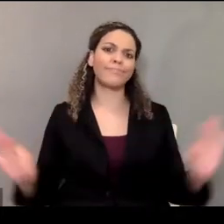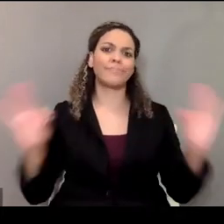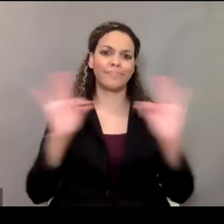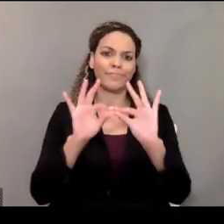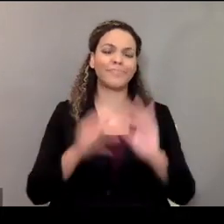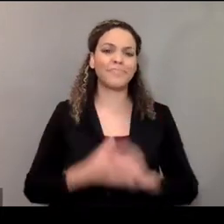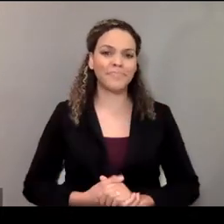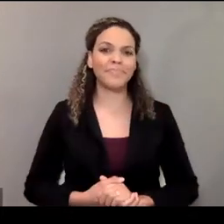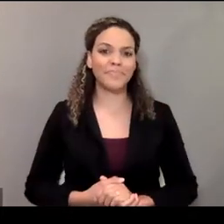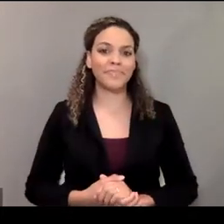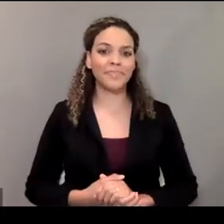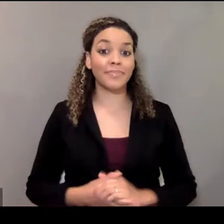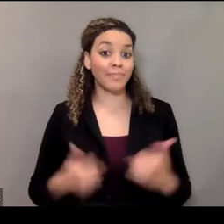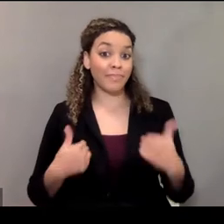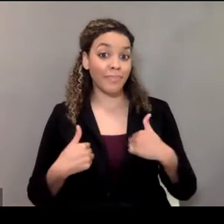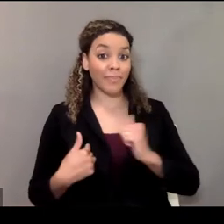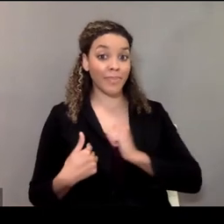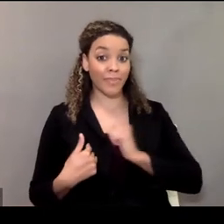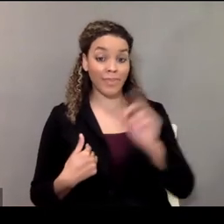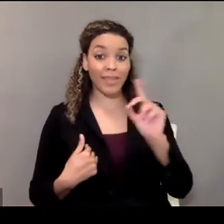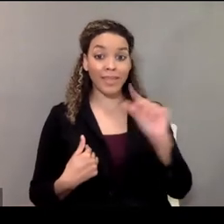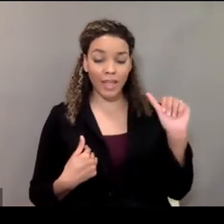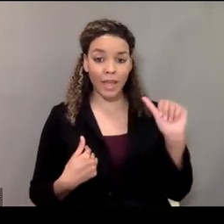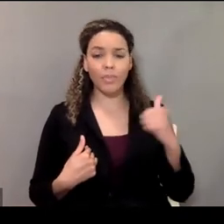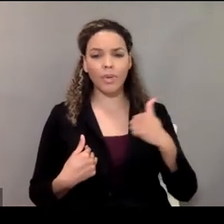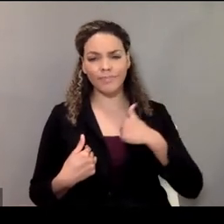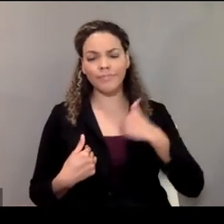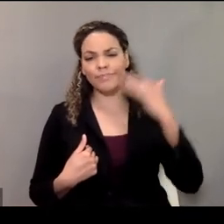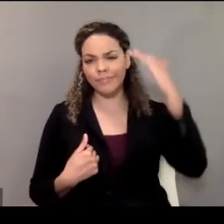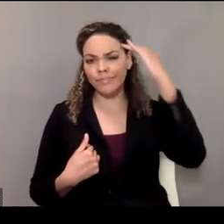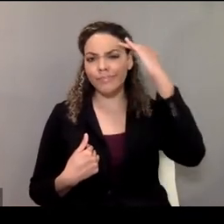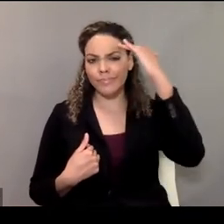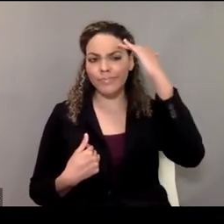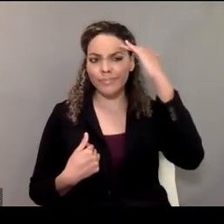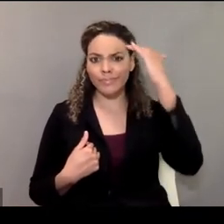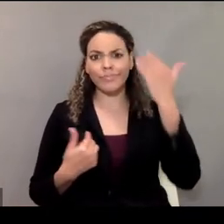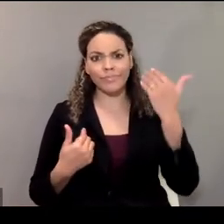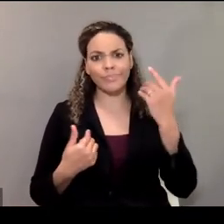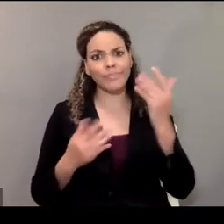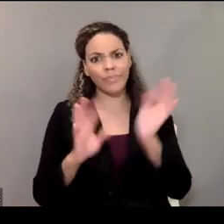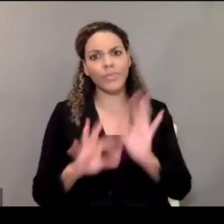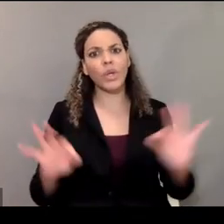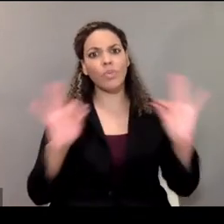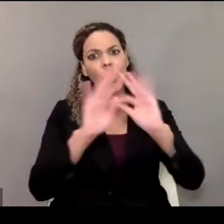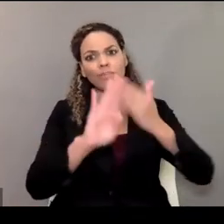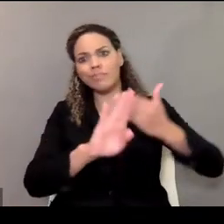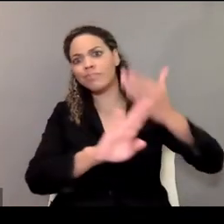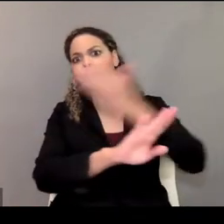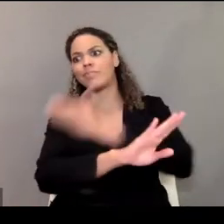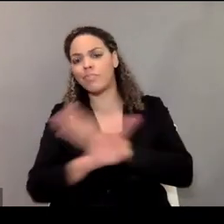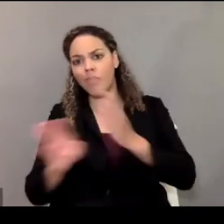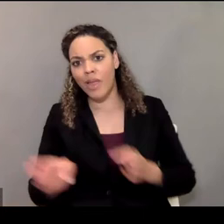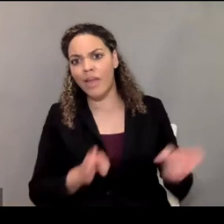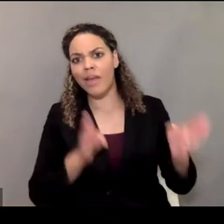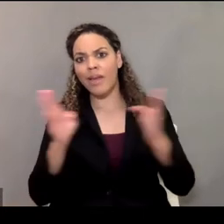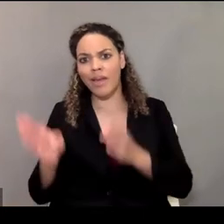key. As someone who's disabled, I am very familiar with the significance of planning. I think